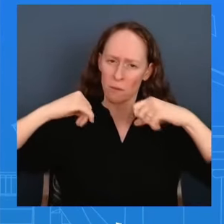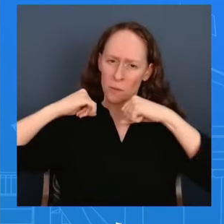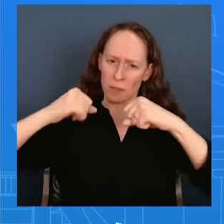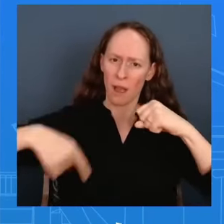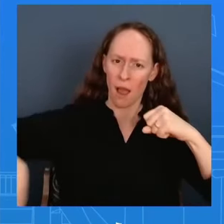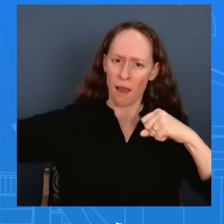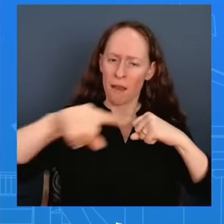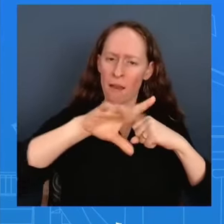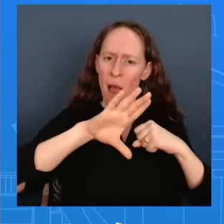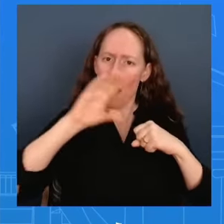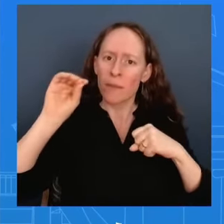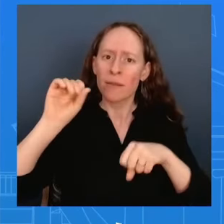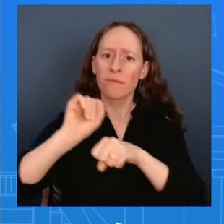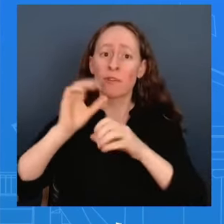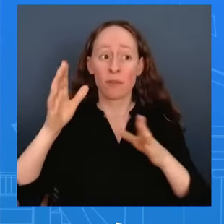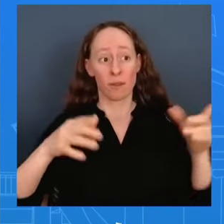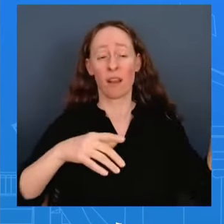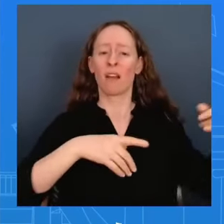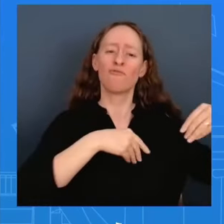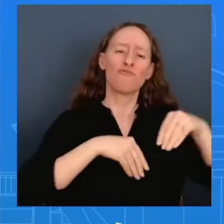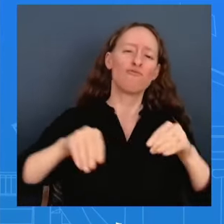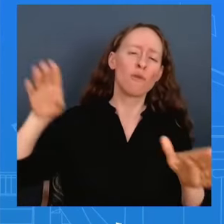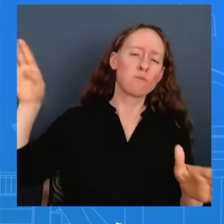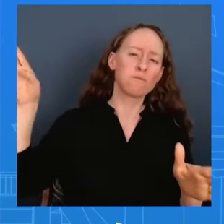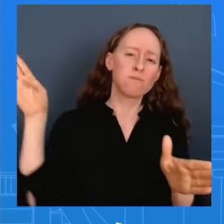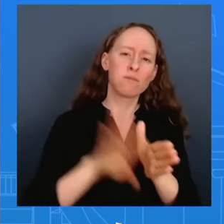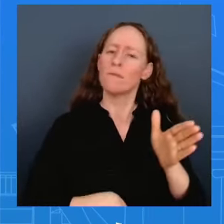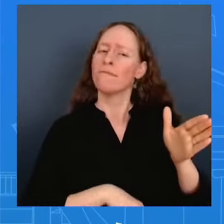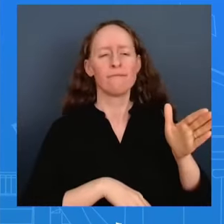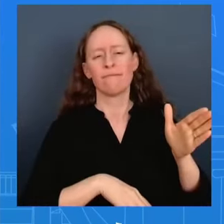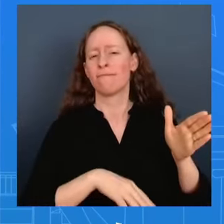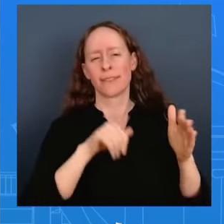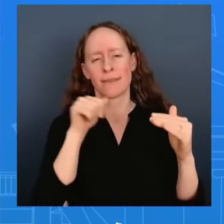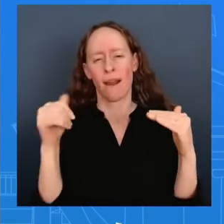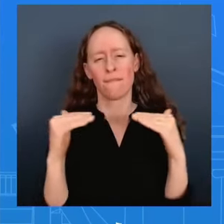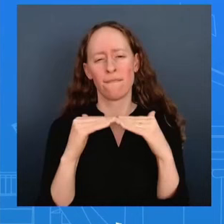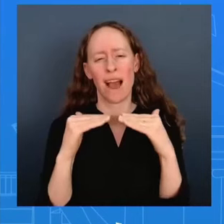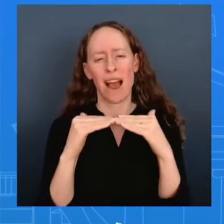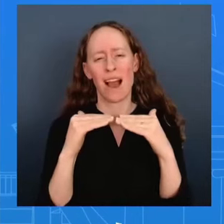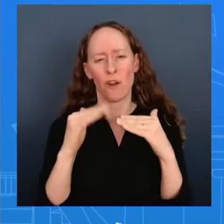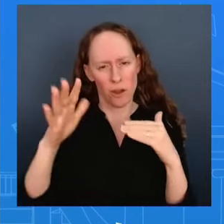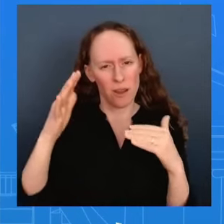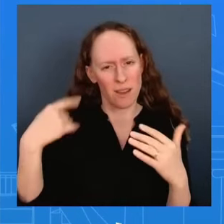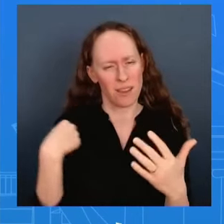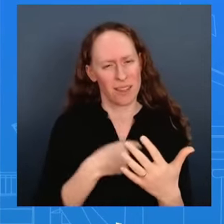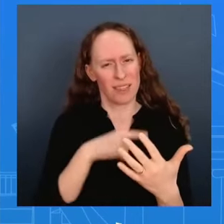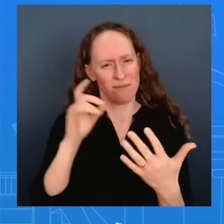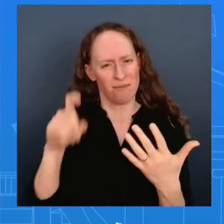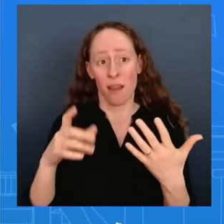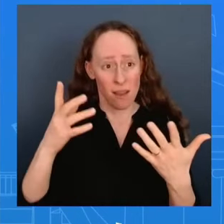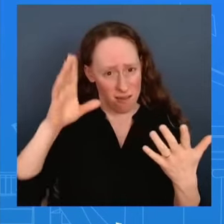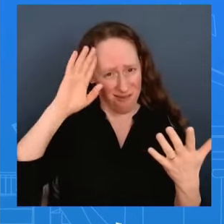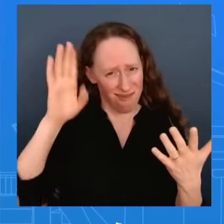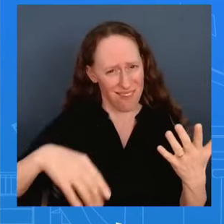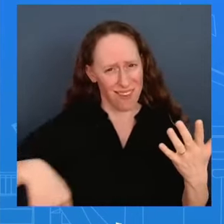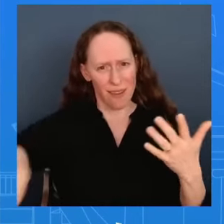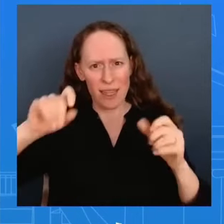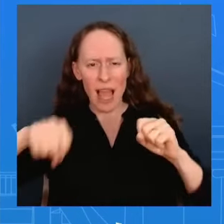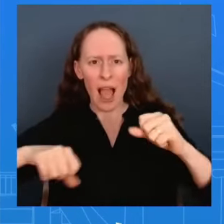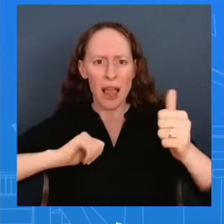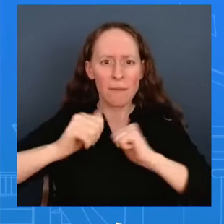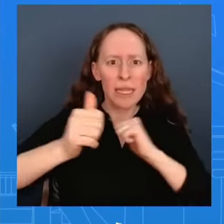say american workers and businesses can out compete anyone as long as the competition is fair